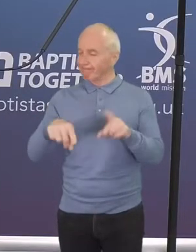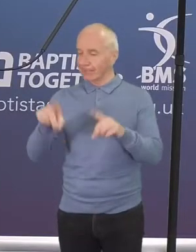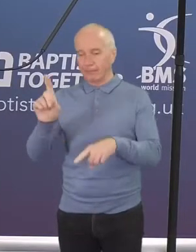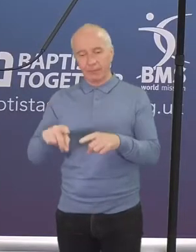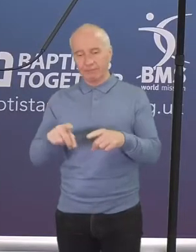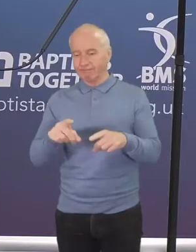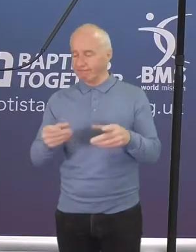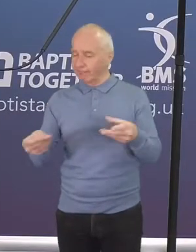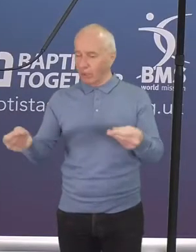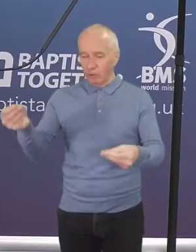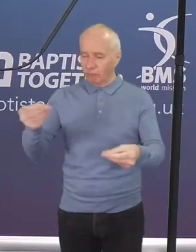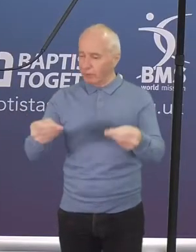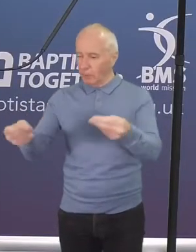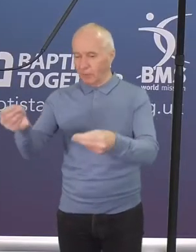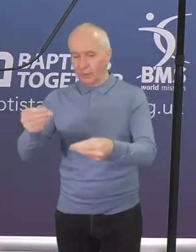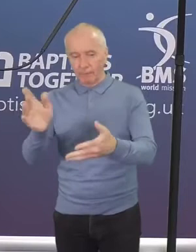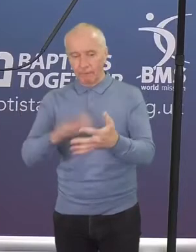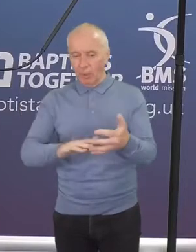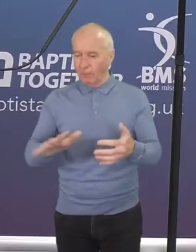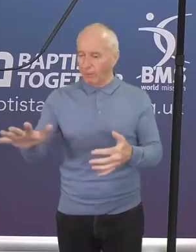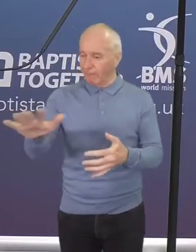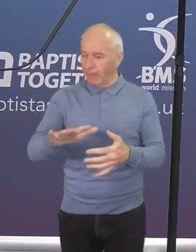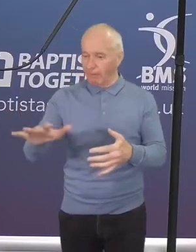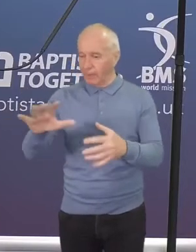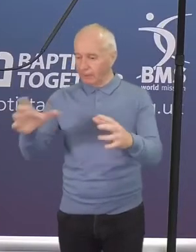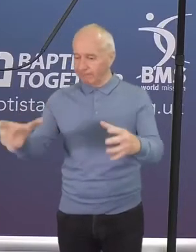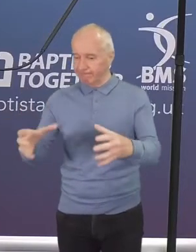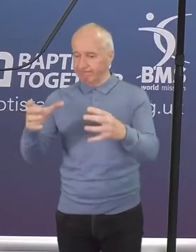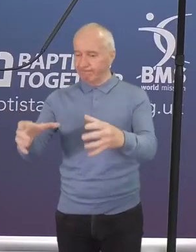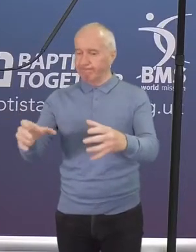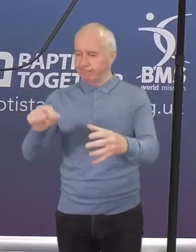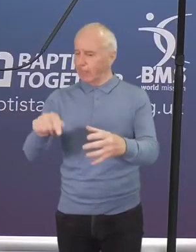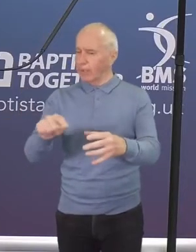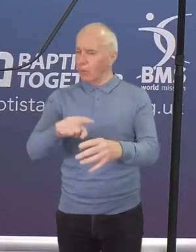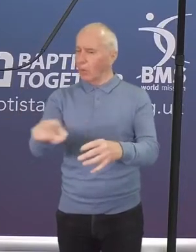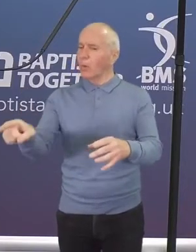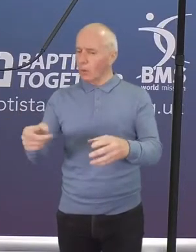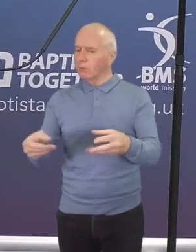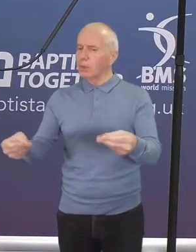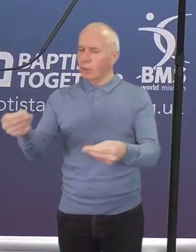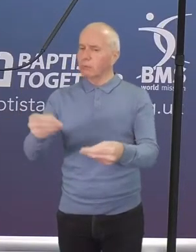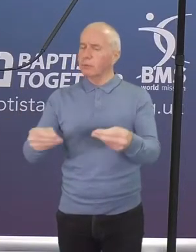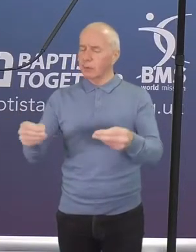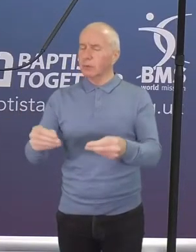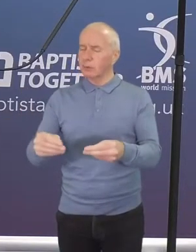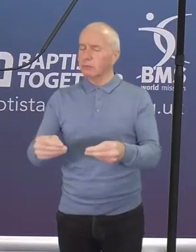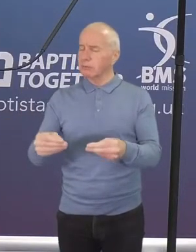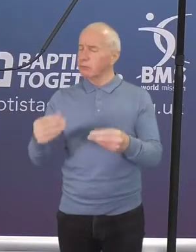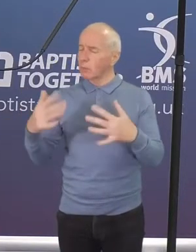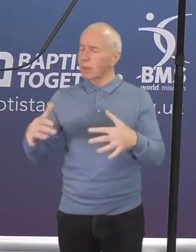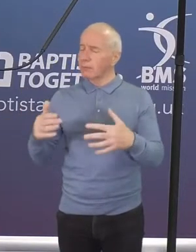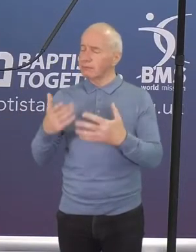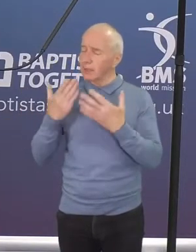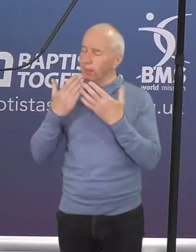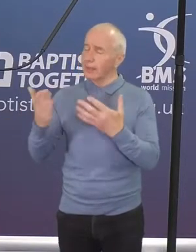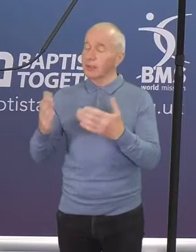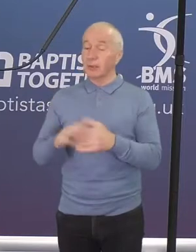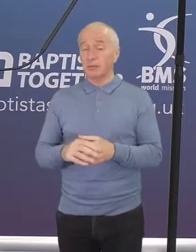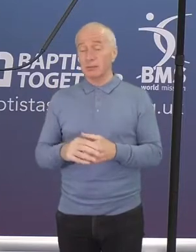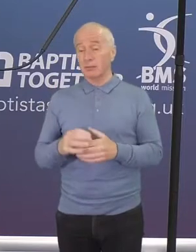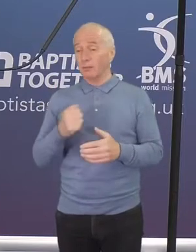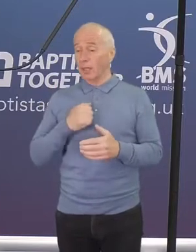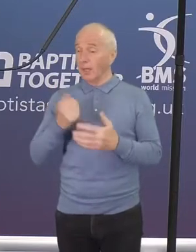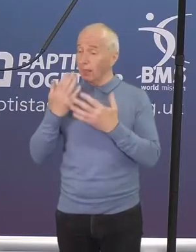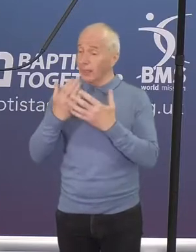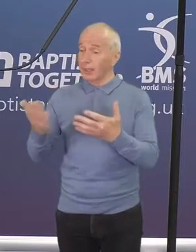part of our family, of our movement has made. And I'm so thankful for that and really want to pass on my